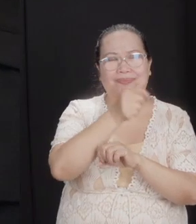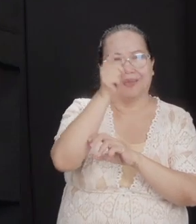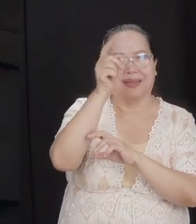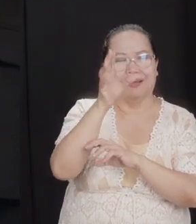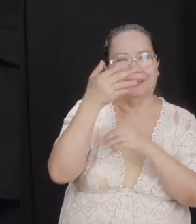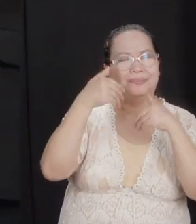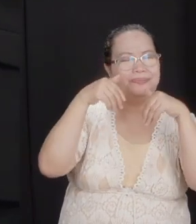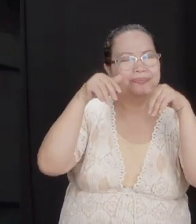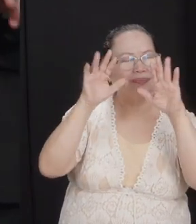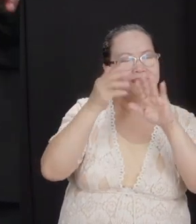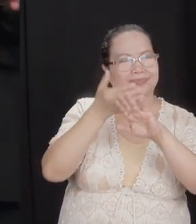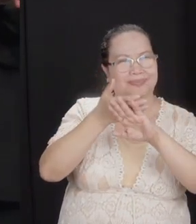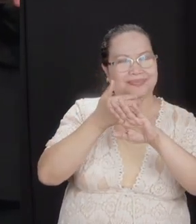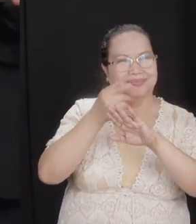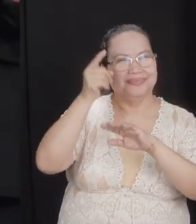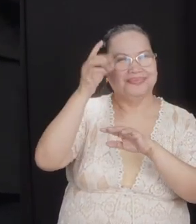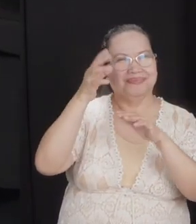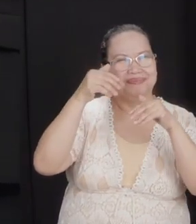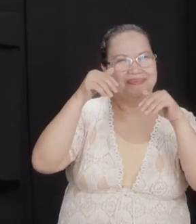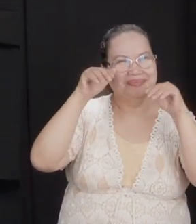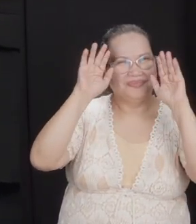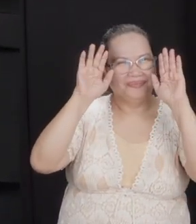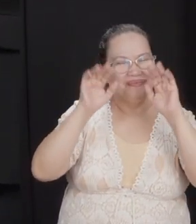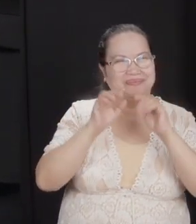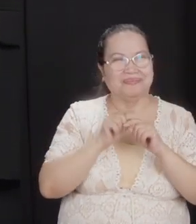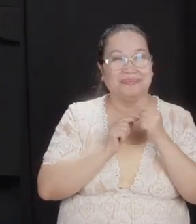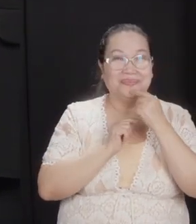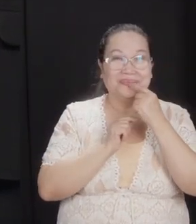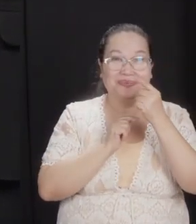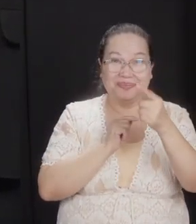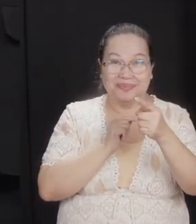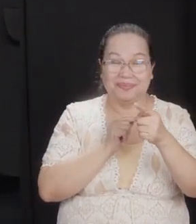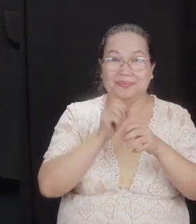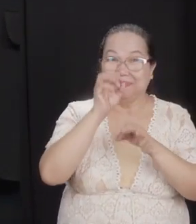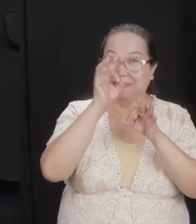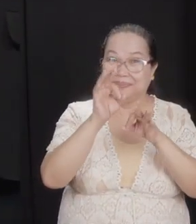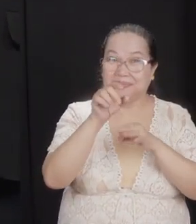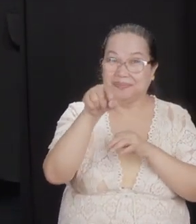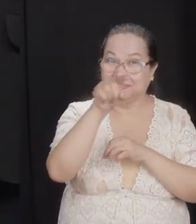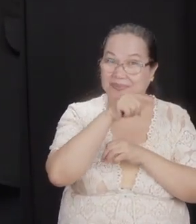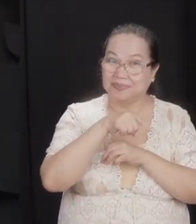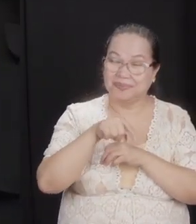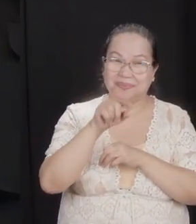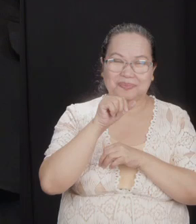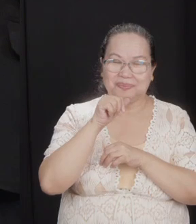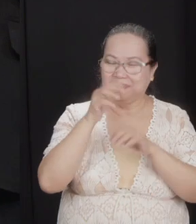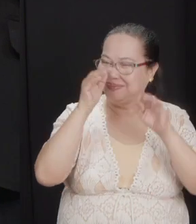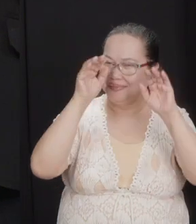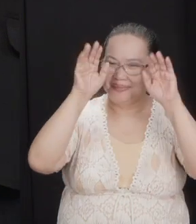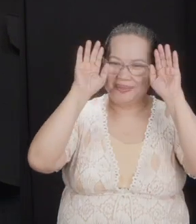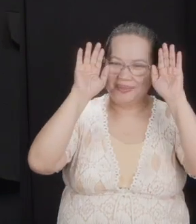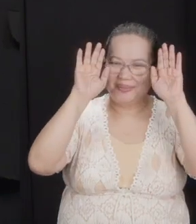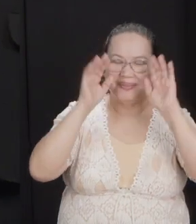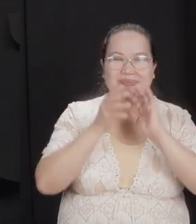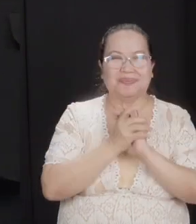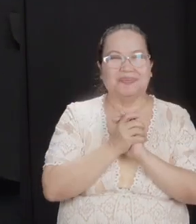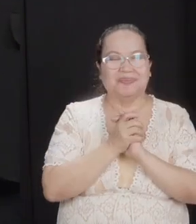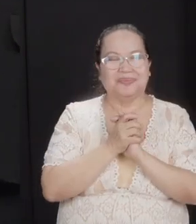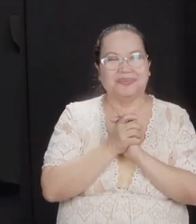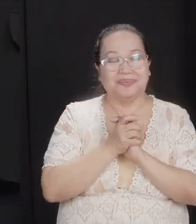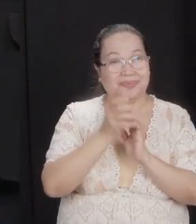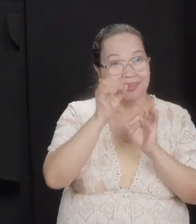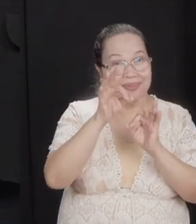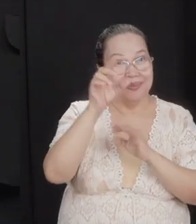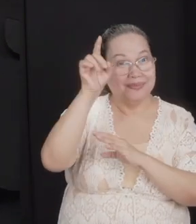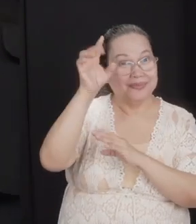long before God gave up. It says there, if we do not give up. If there is something